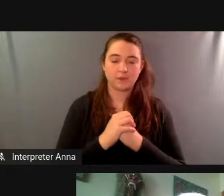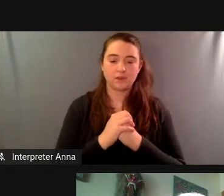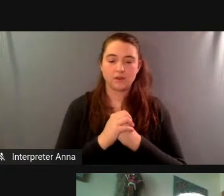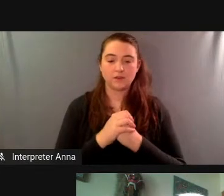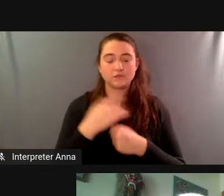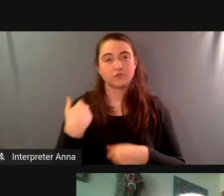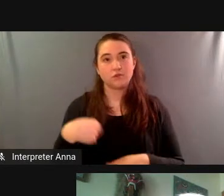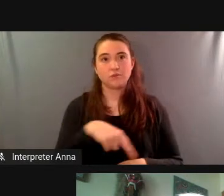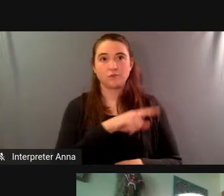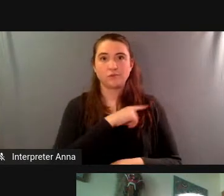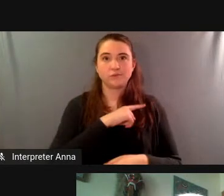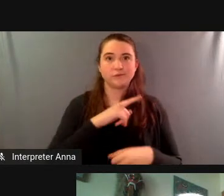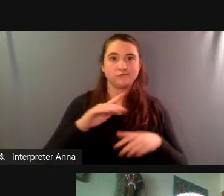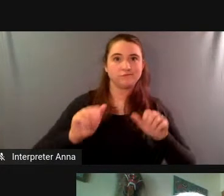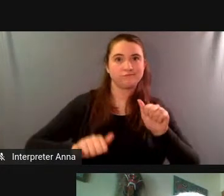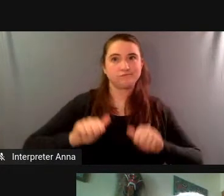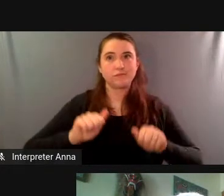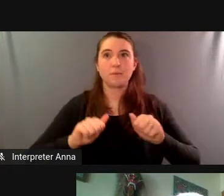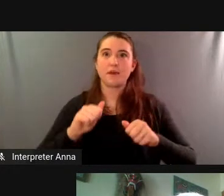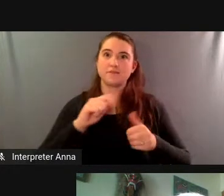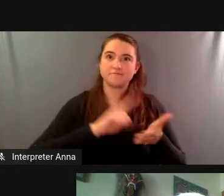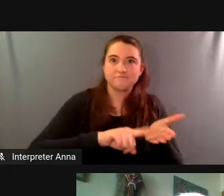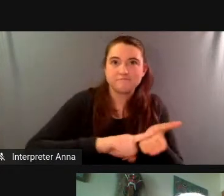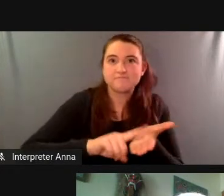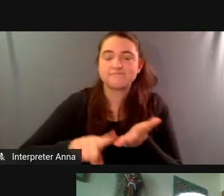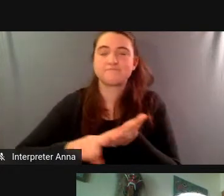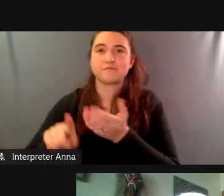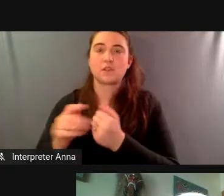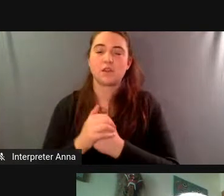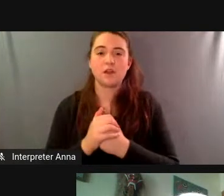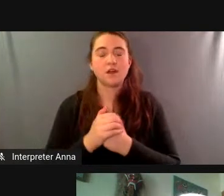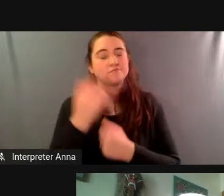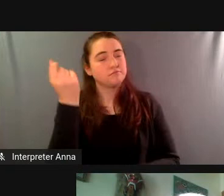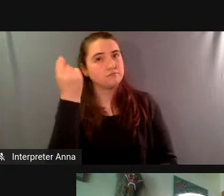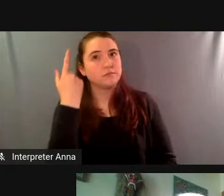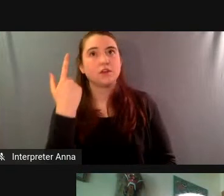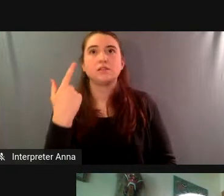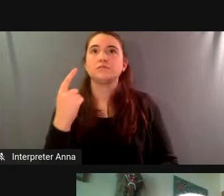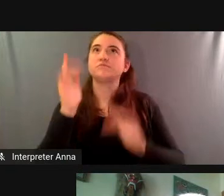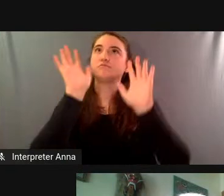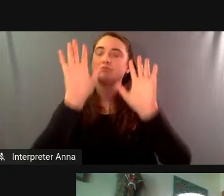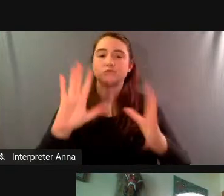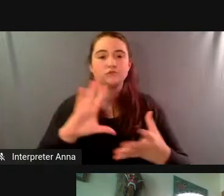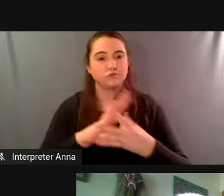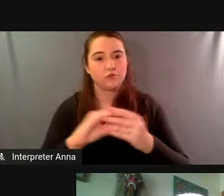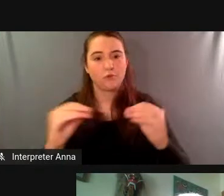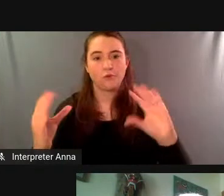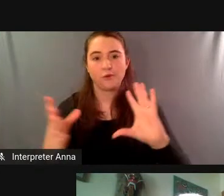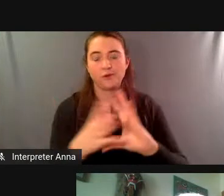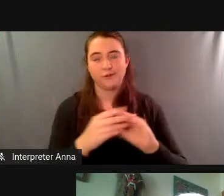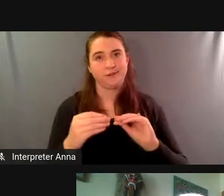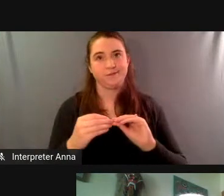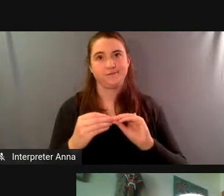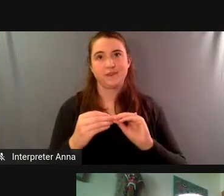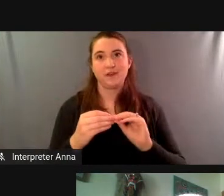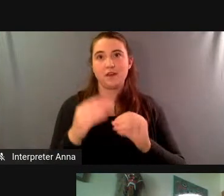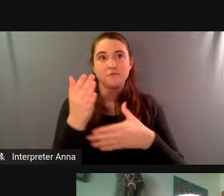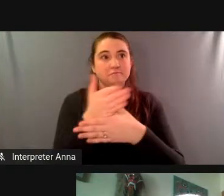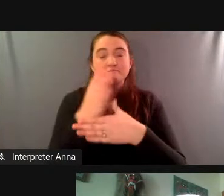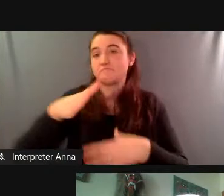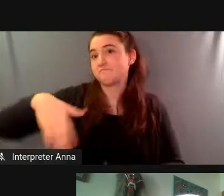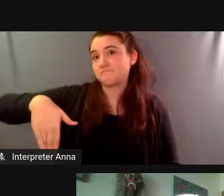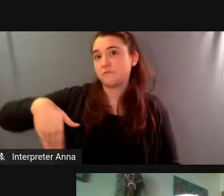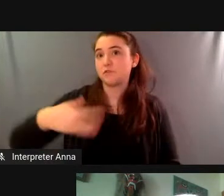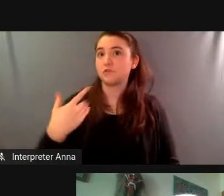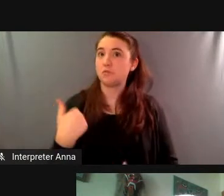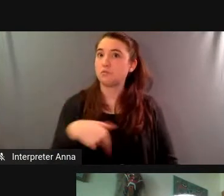our checkout and uh of course we want you know it's such an amazing story that hasn't been told that we're receptive to